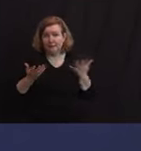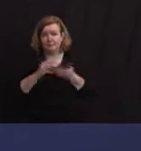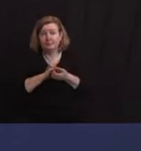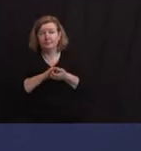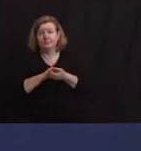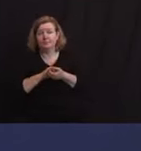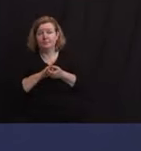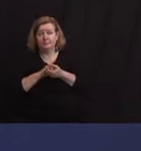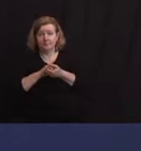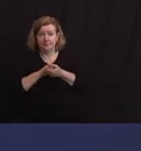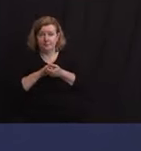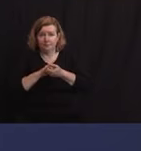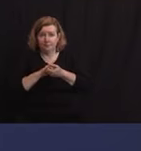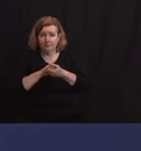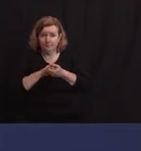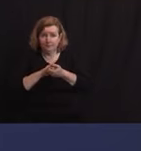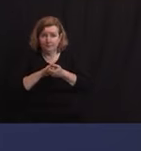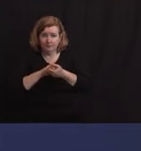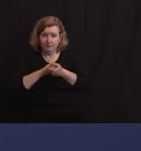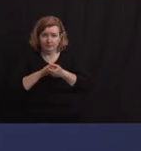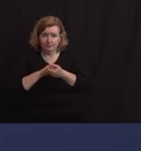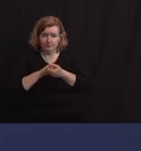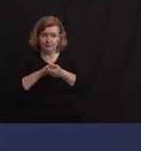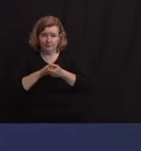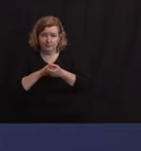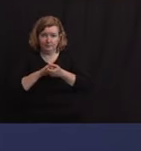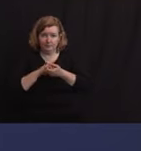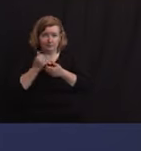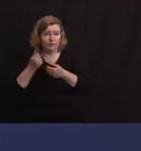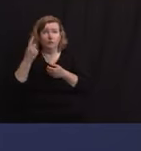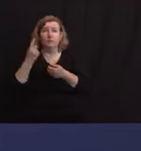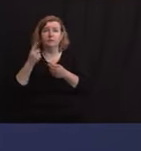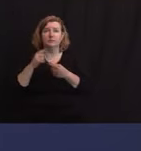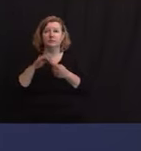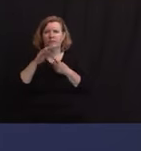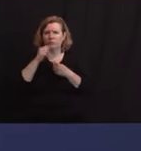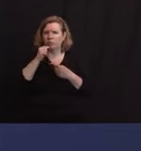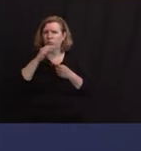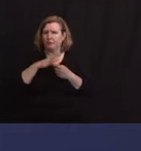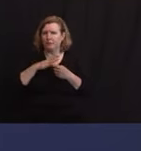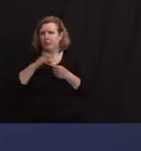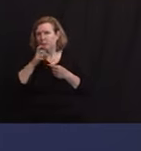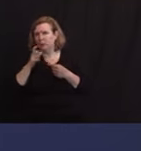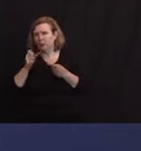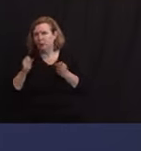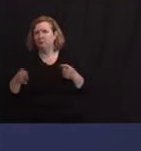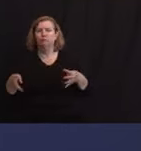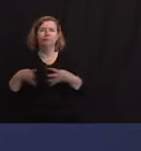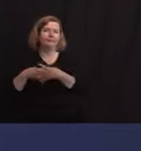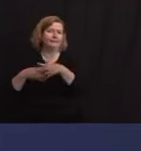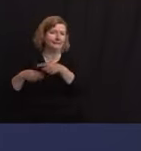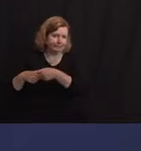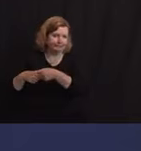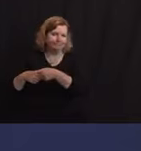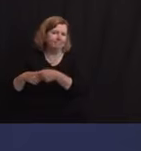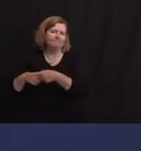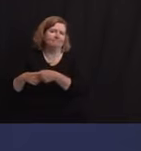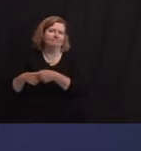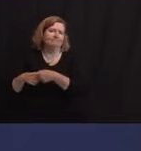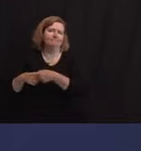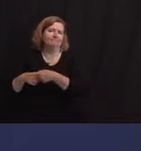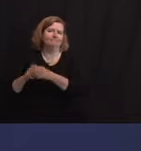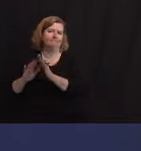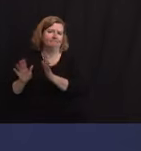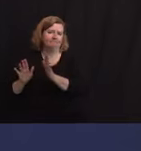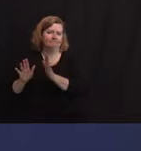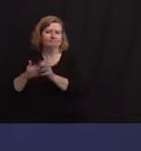okay for everybody except for childbearing age, women who are in that range. So we shall see. We